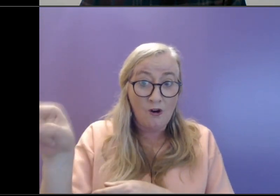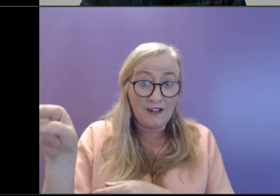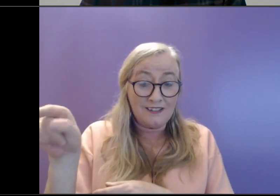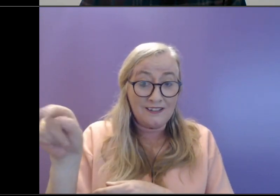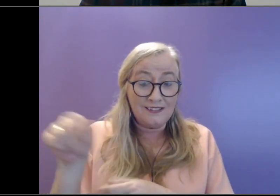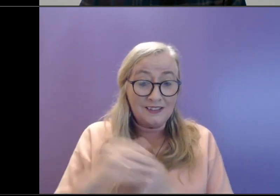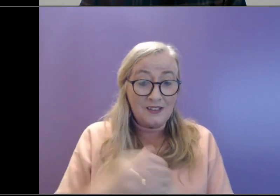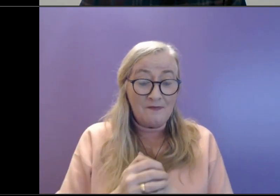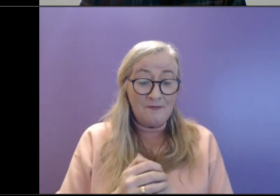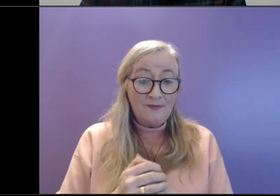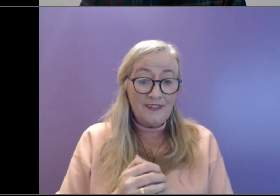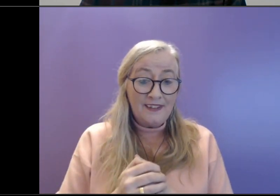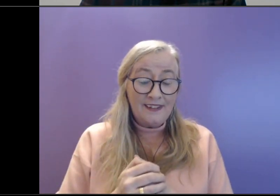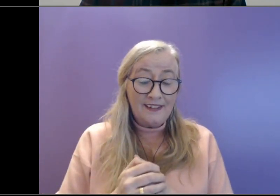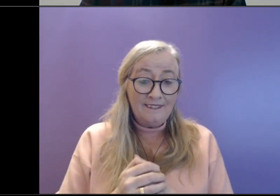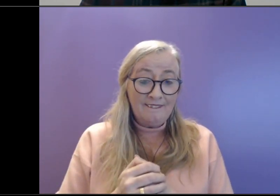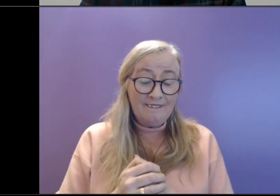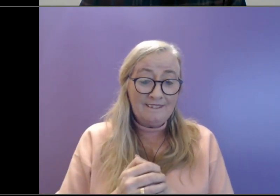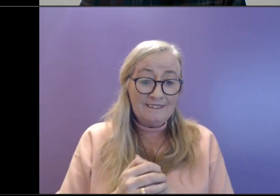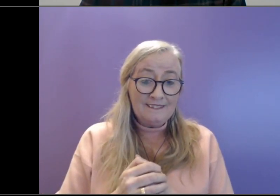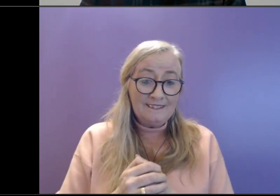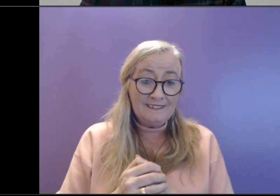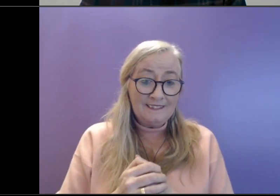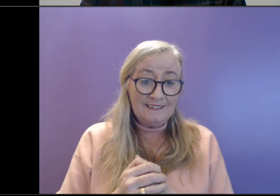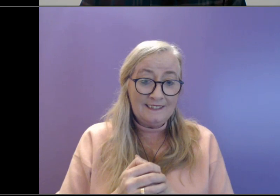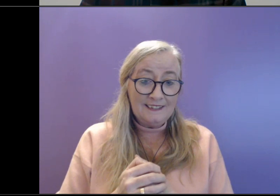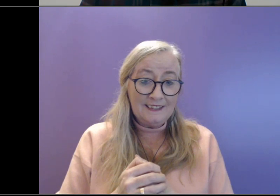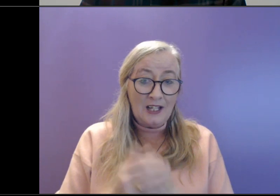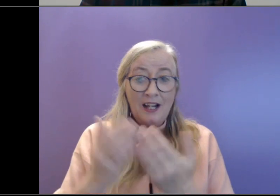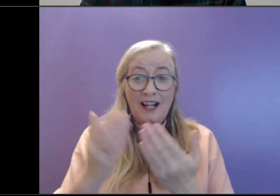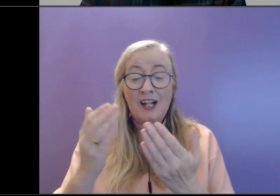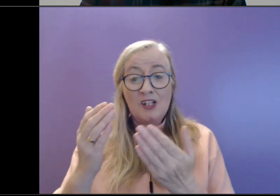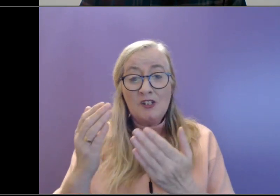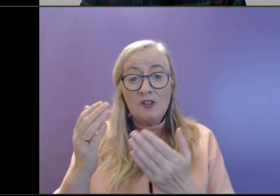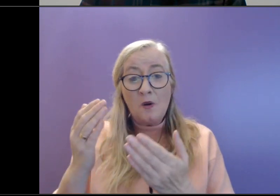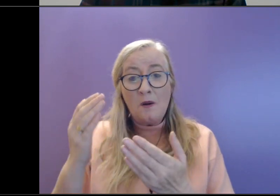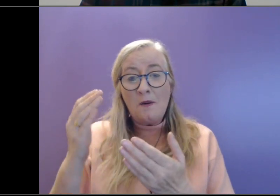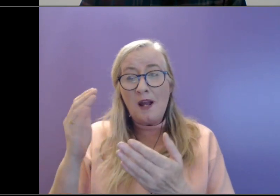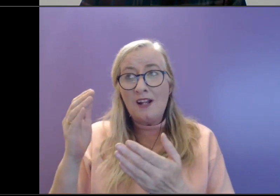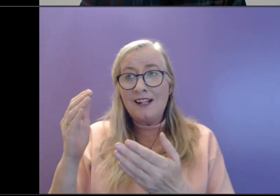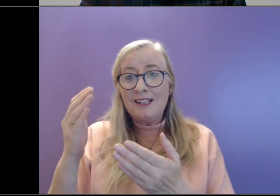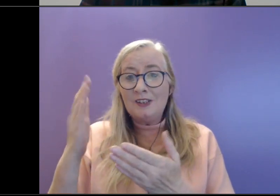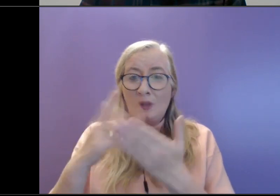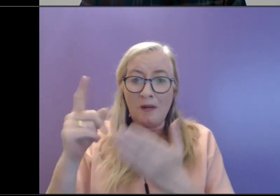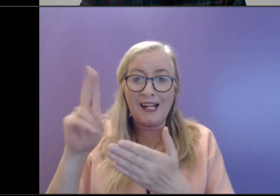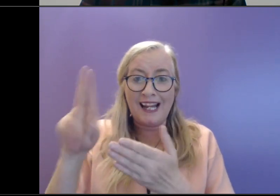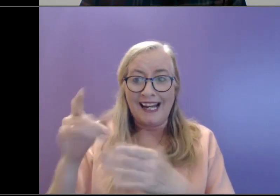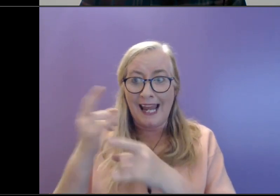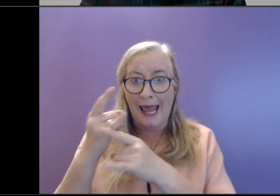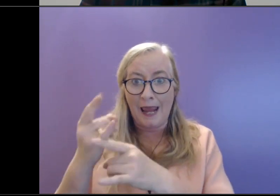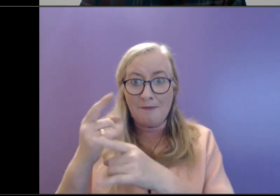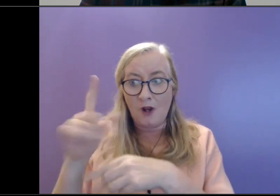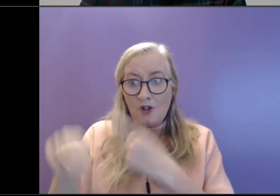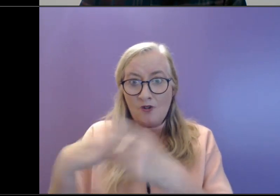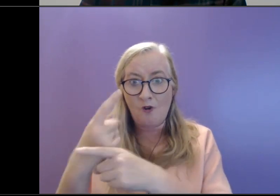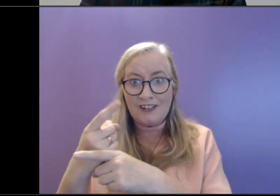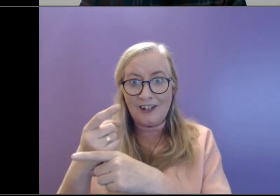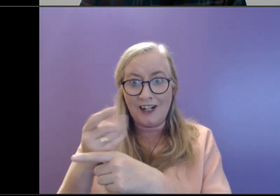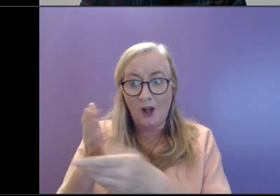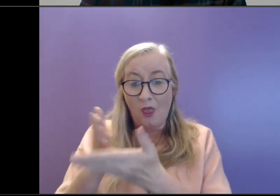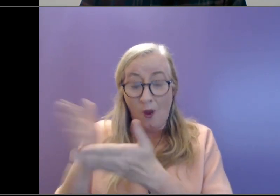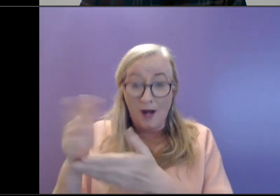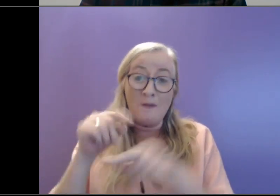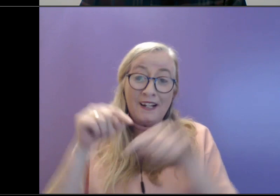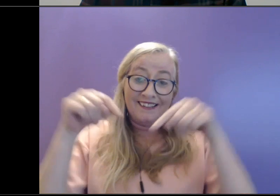And, you know, maybe helping her to to guide her through this. I suppose one of the things about jigsaw is